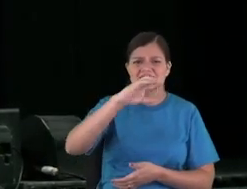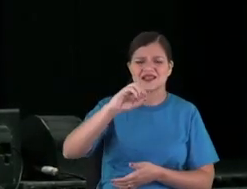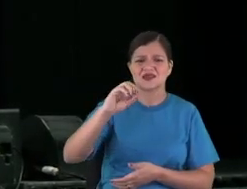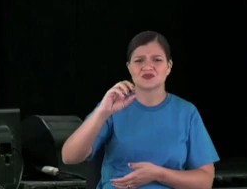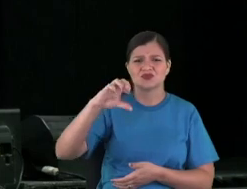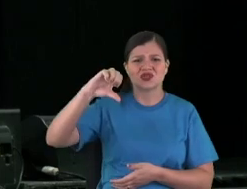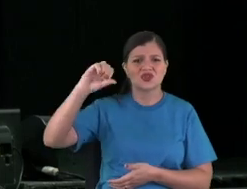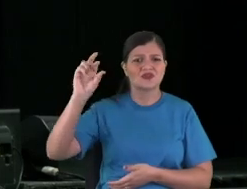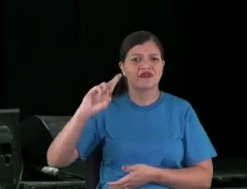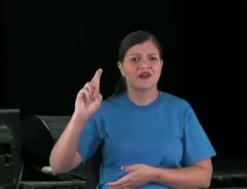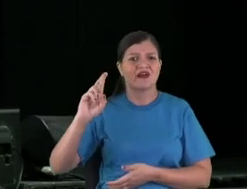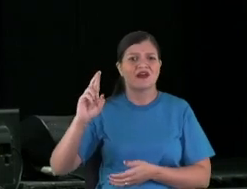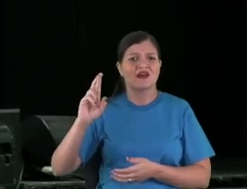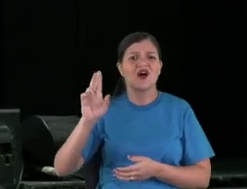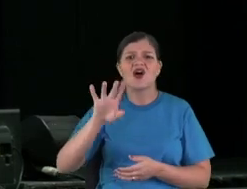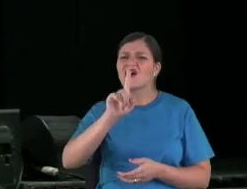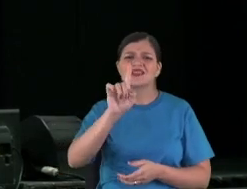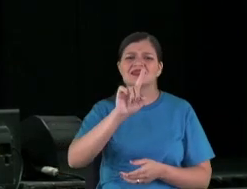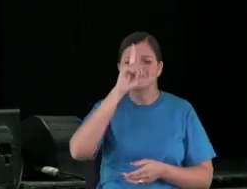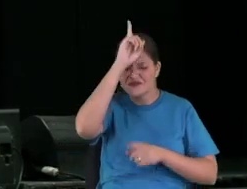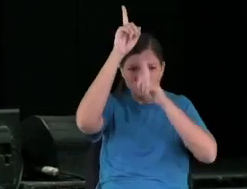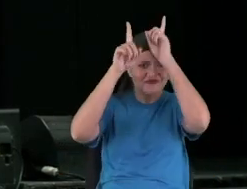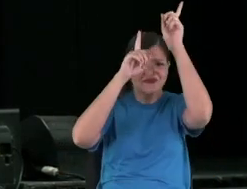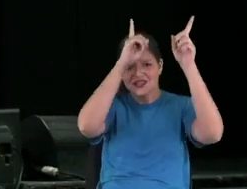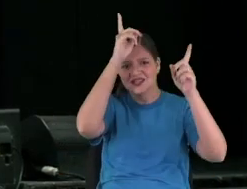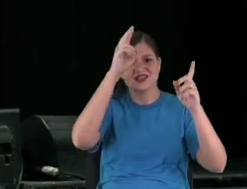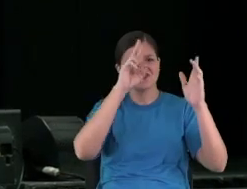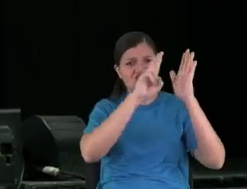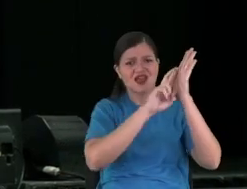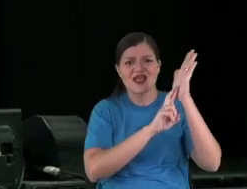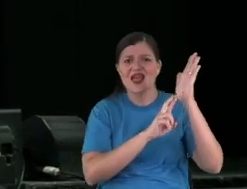Don't invent rules that will... Don't be